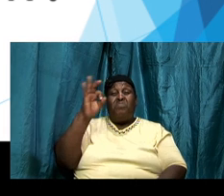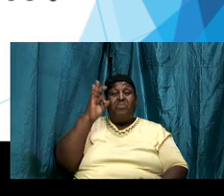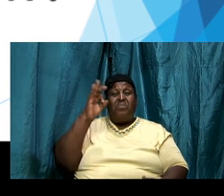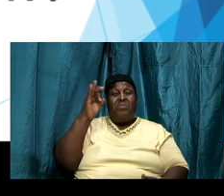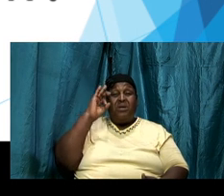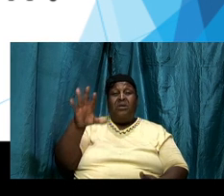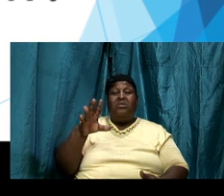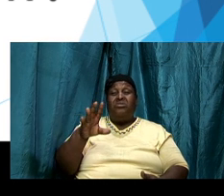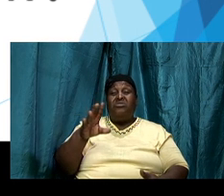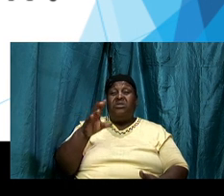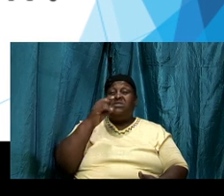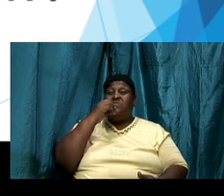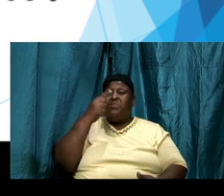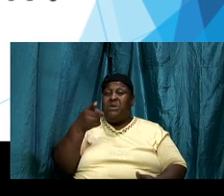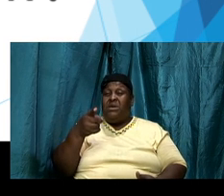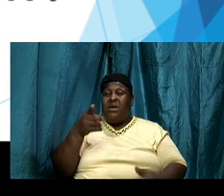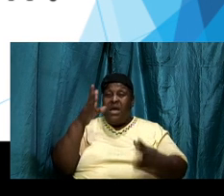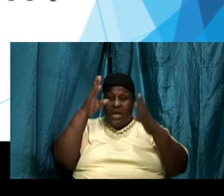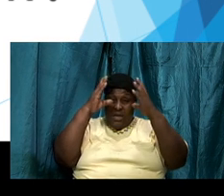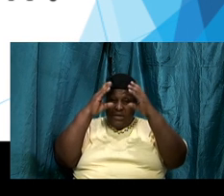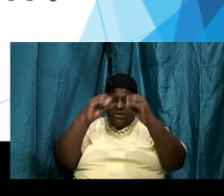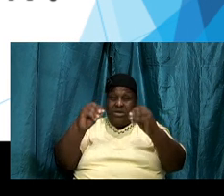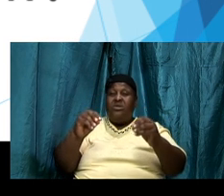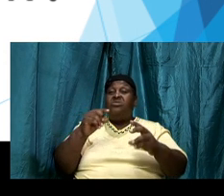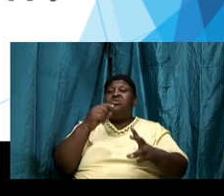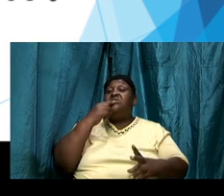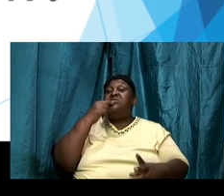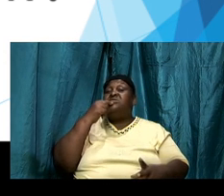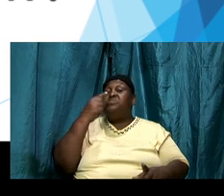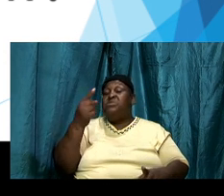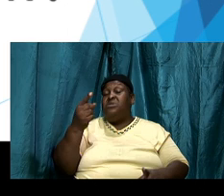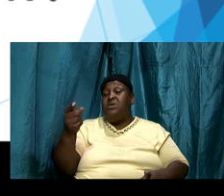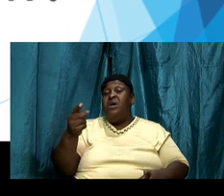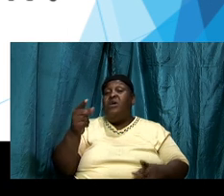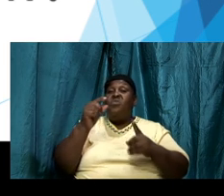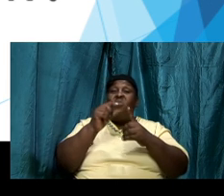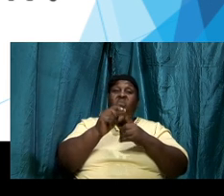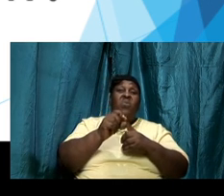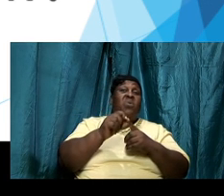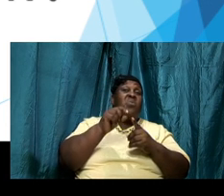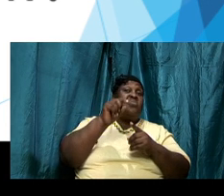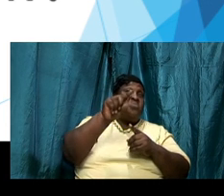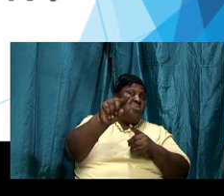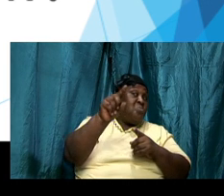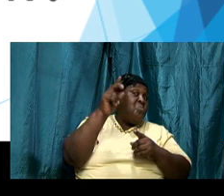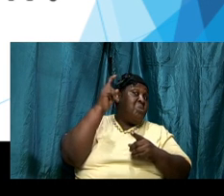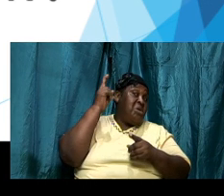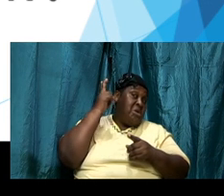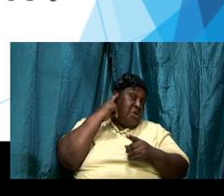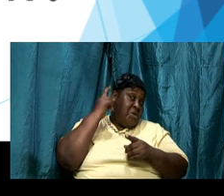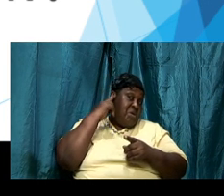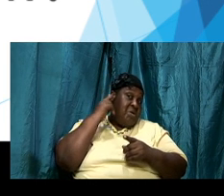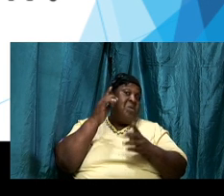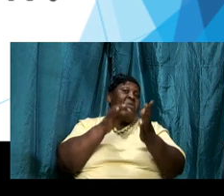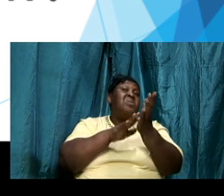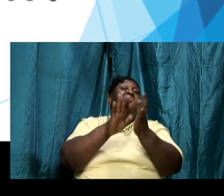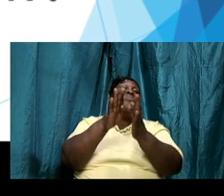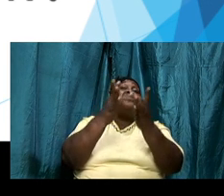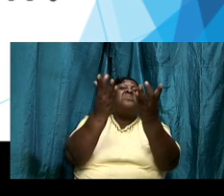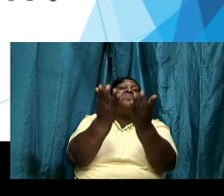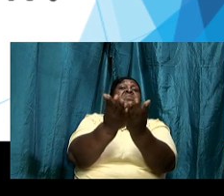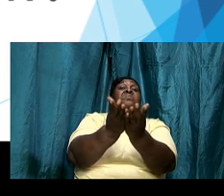pull and it is the word that you hear that comes from this source the word the book the Bible